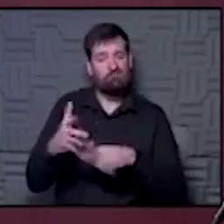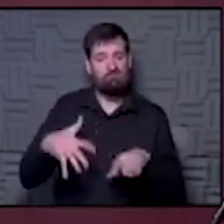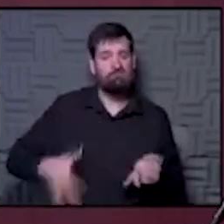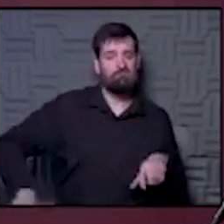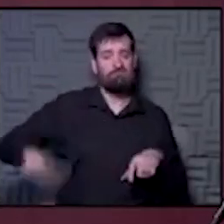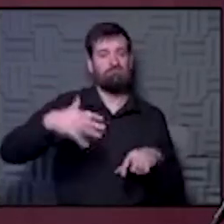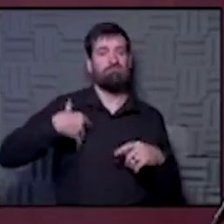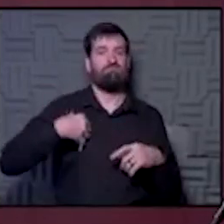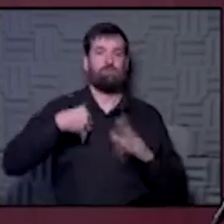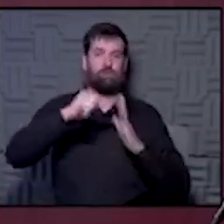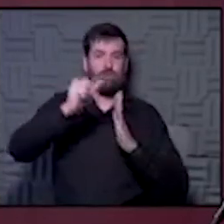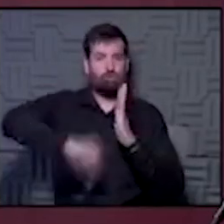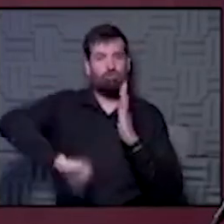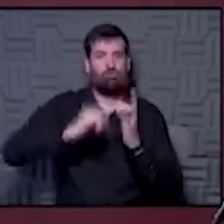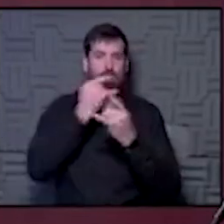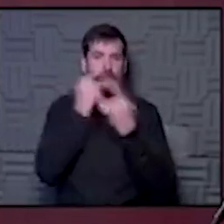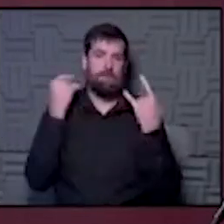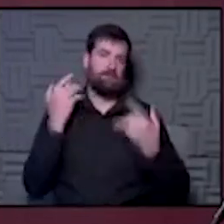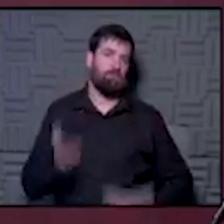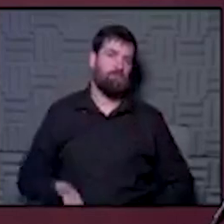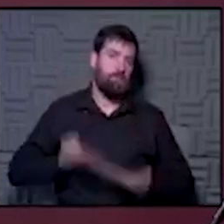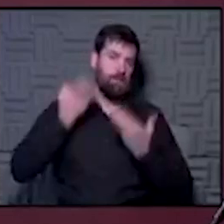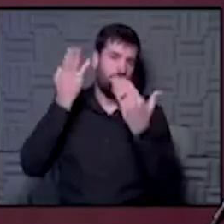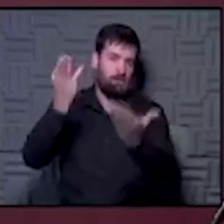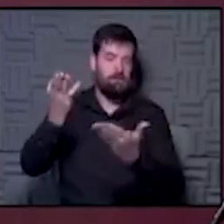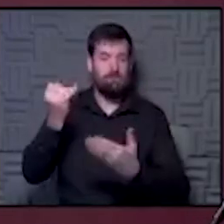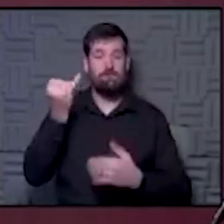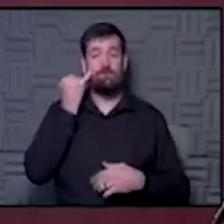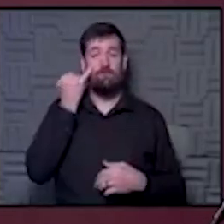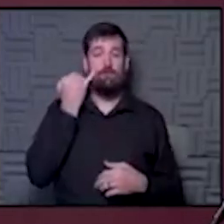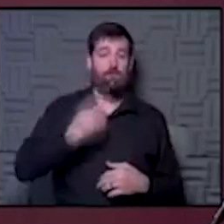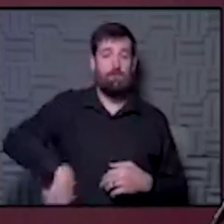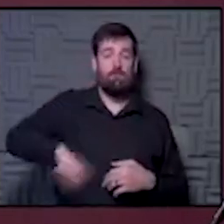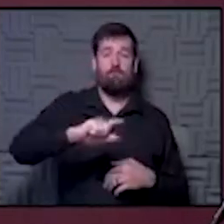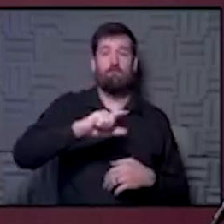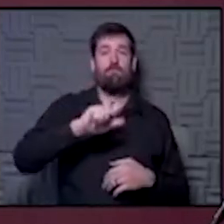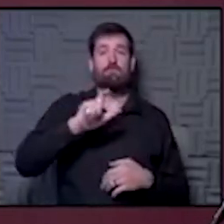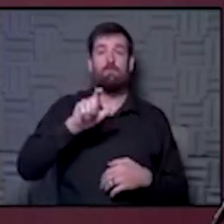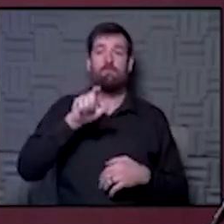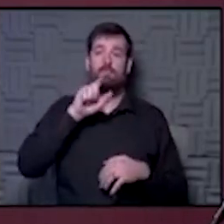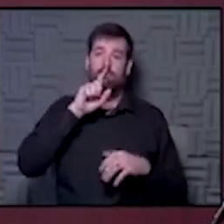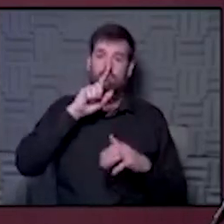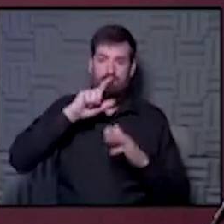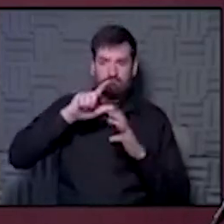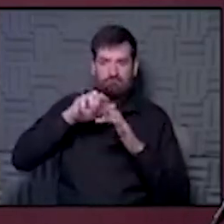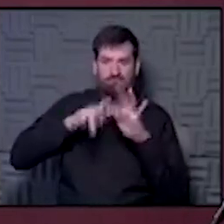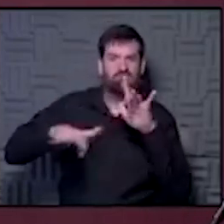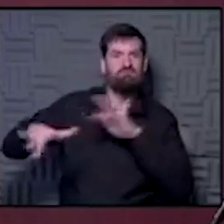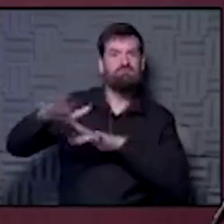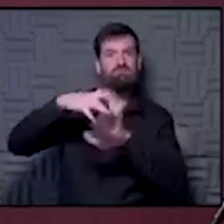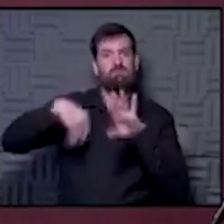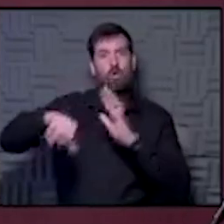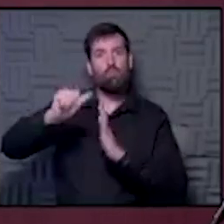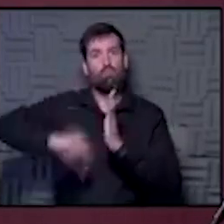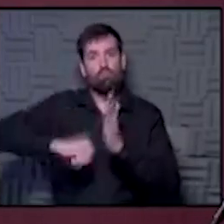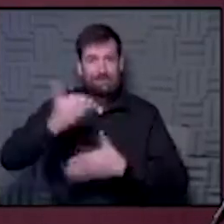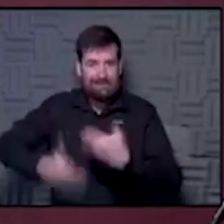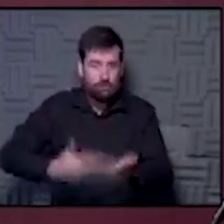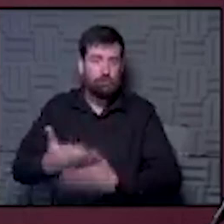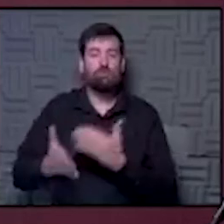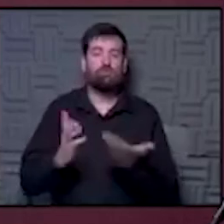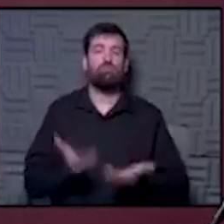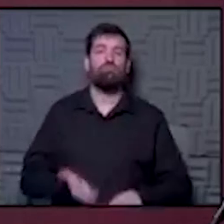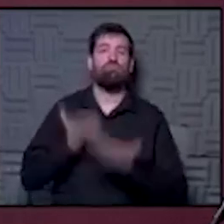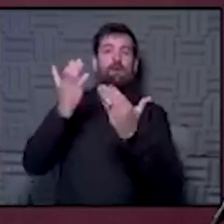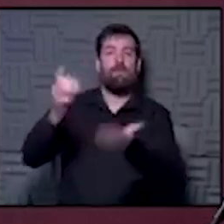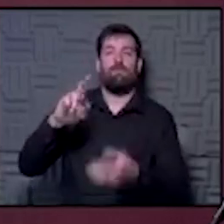a surgical mask is recommended. And if you're dealing with a population where we're doing aerosol generating procedures, then we would recommend a respirator, which is a